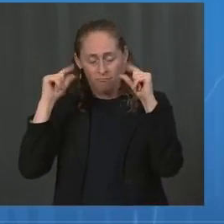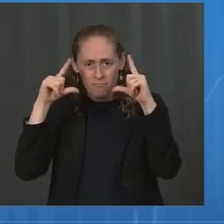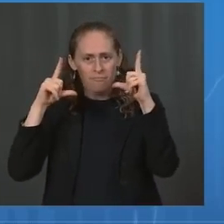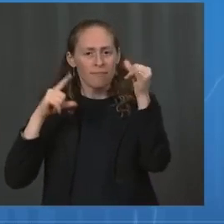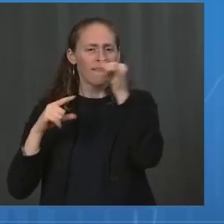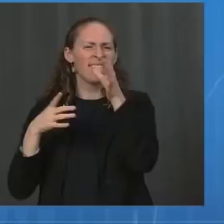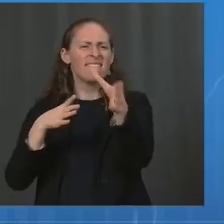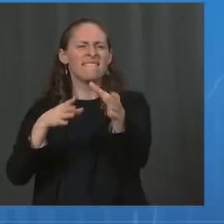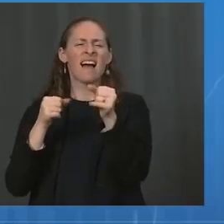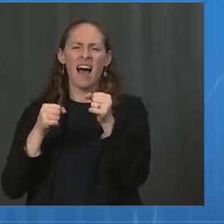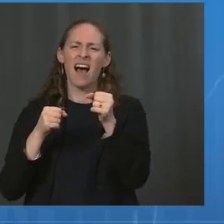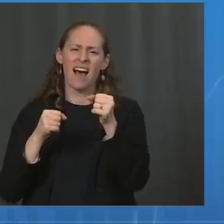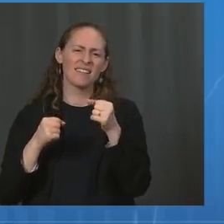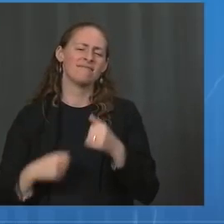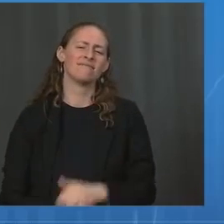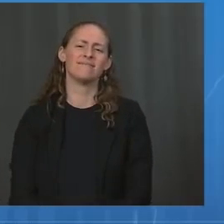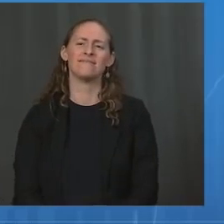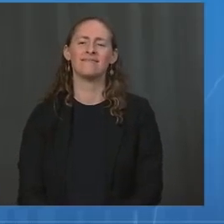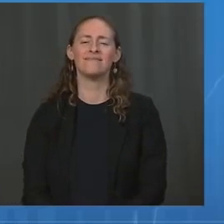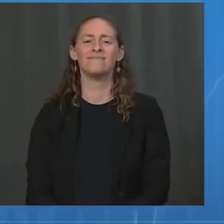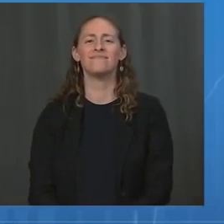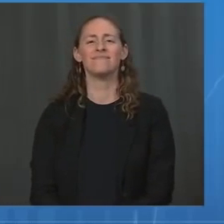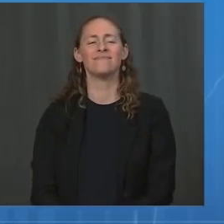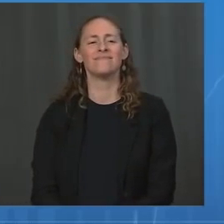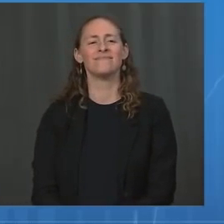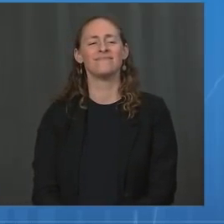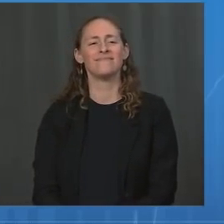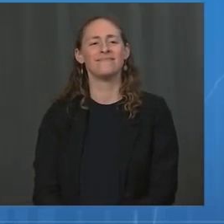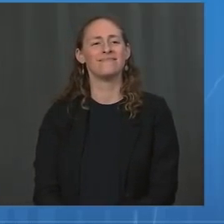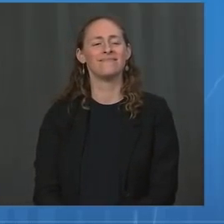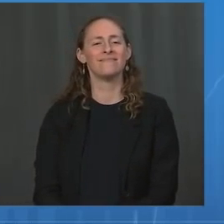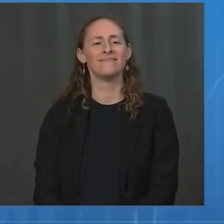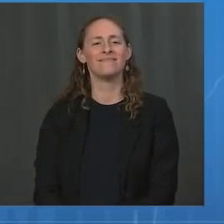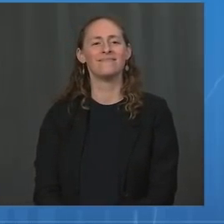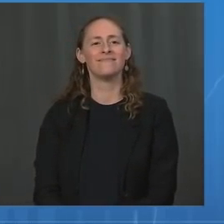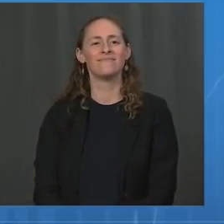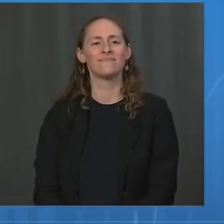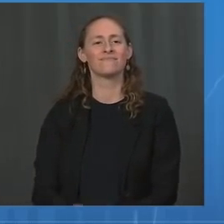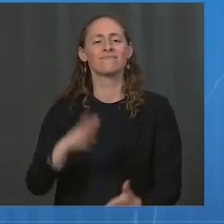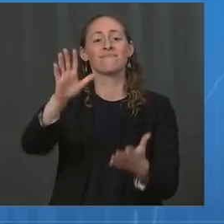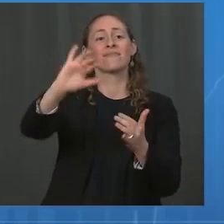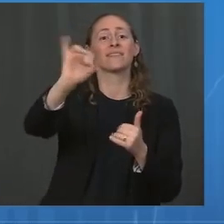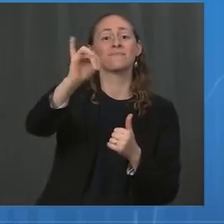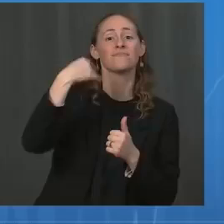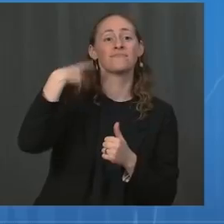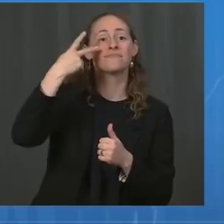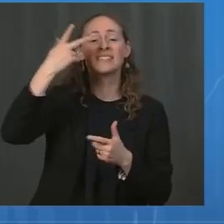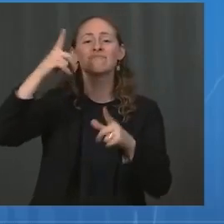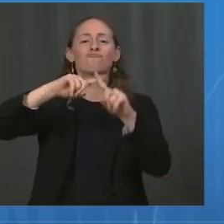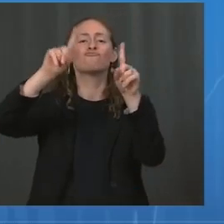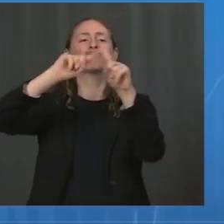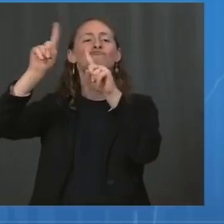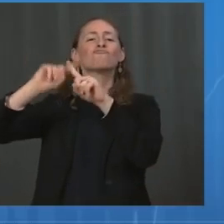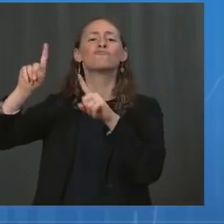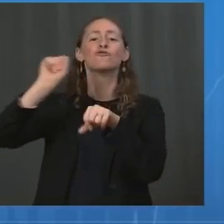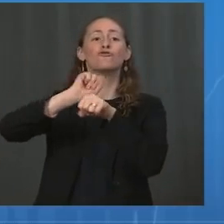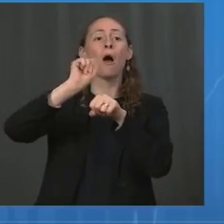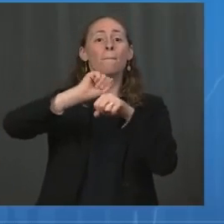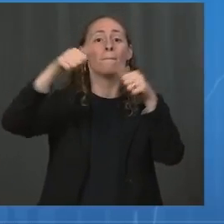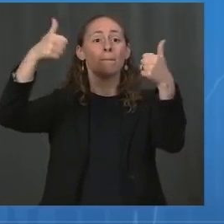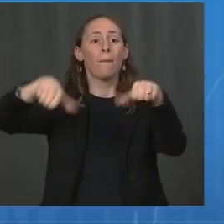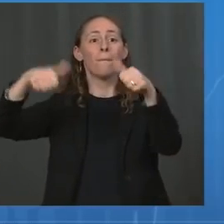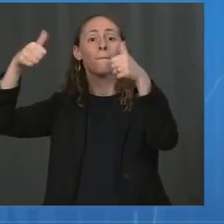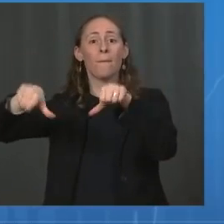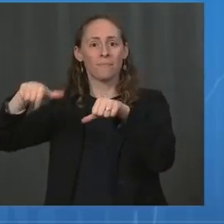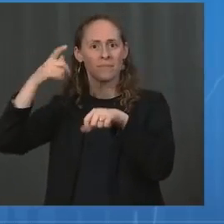Notably, the share of job postings that require vaccinations are up 90 percent, according to Indeed.com, a popular